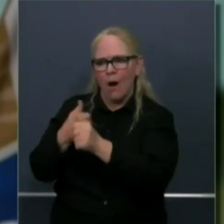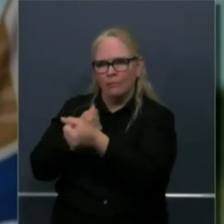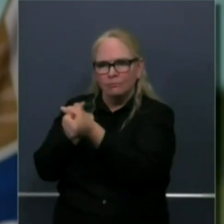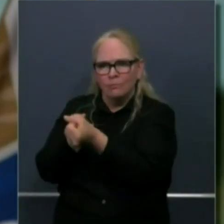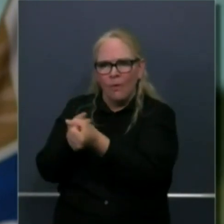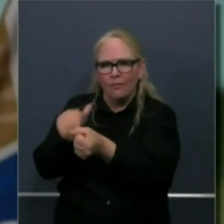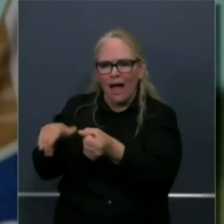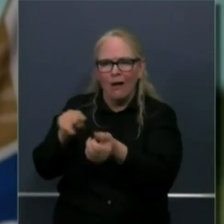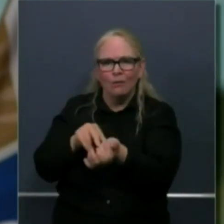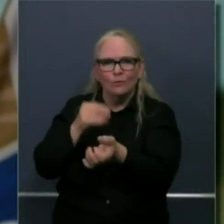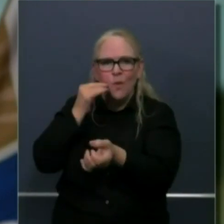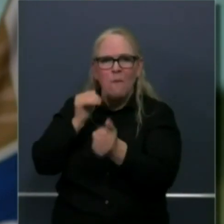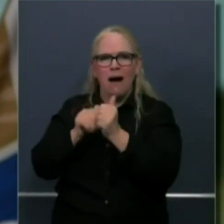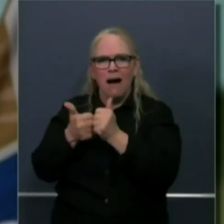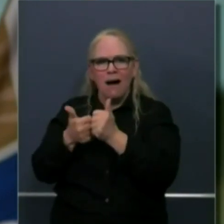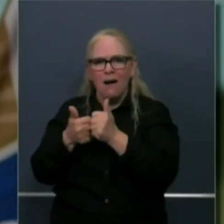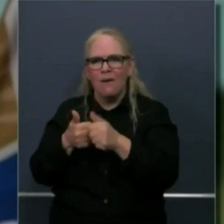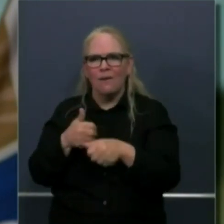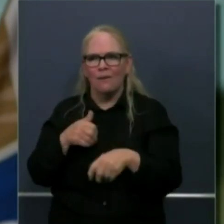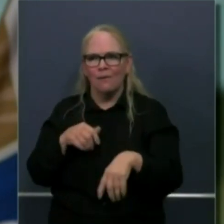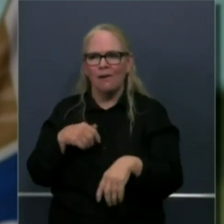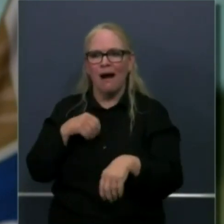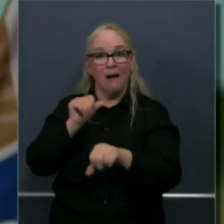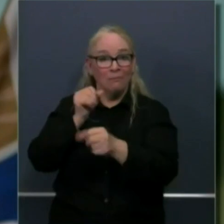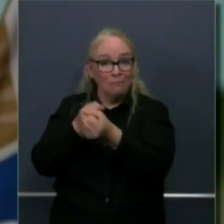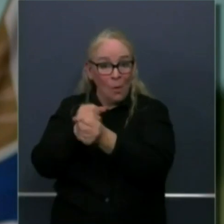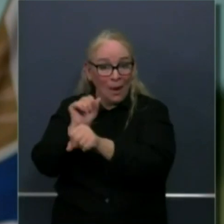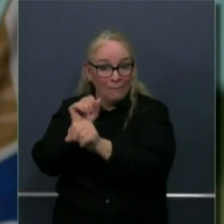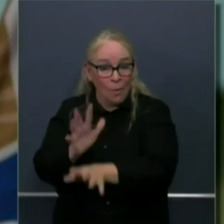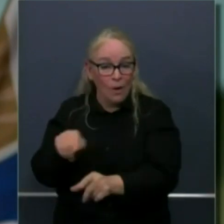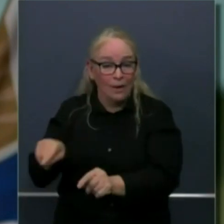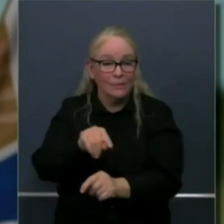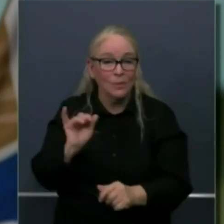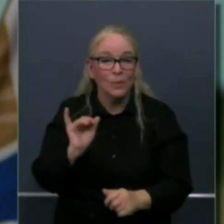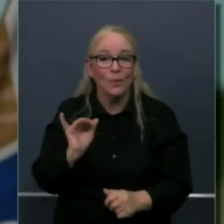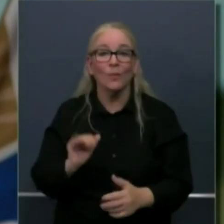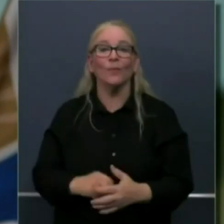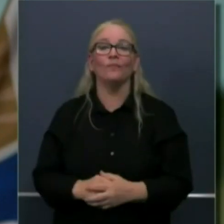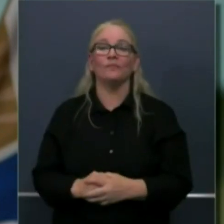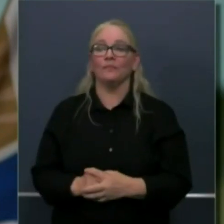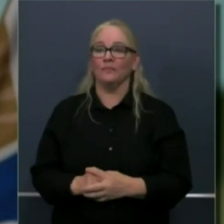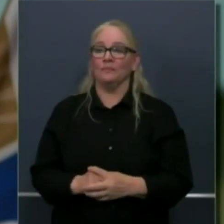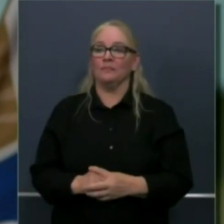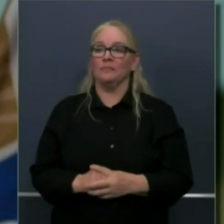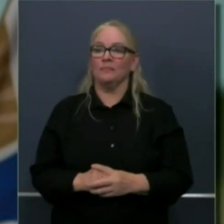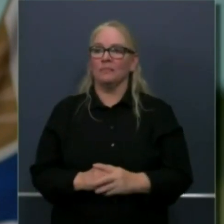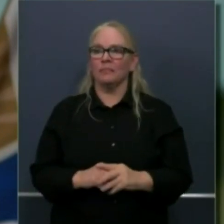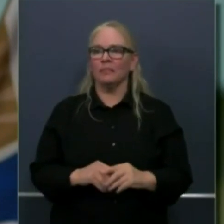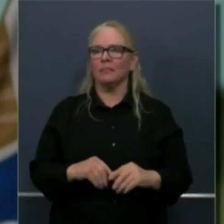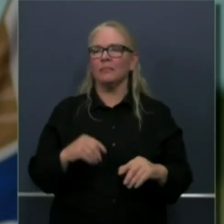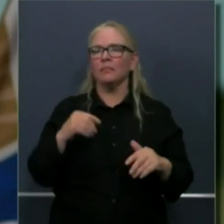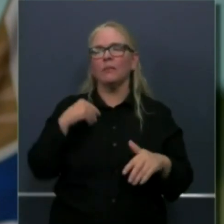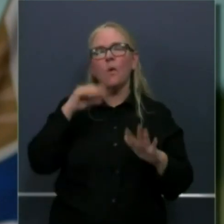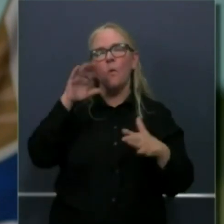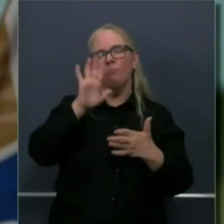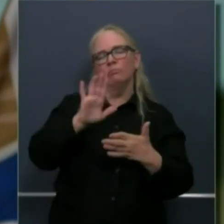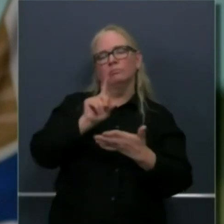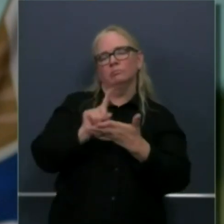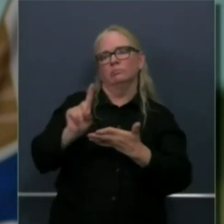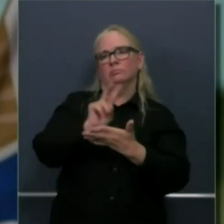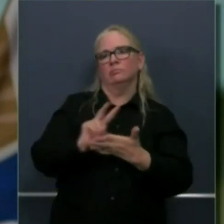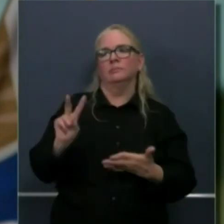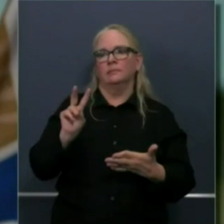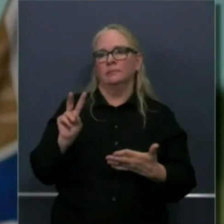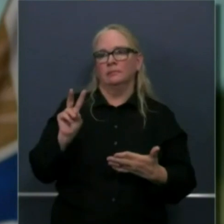of course the staff? So I think in the week next week or two, we will be announcing what that